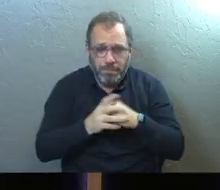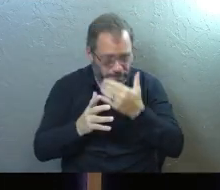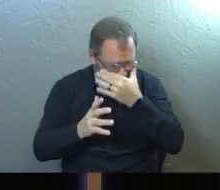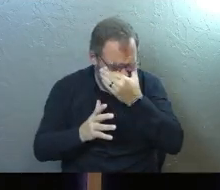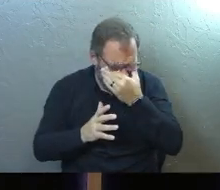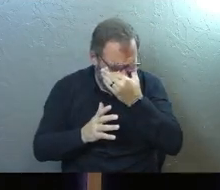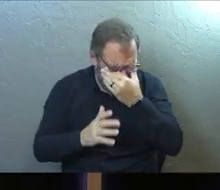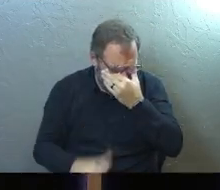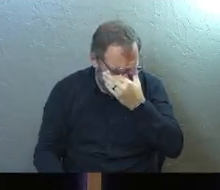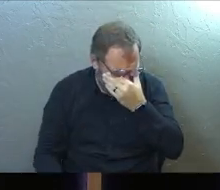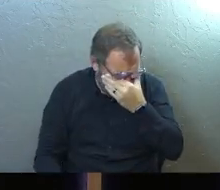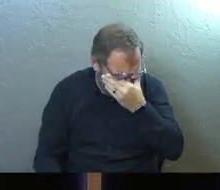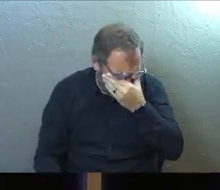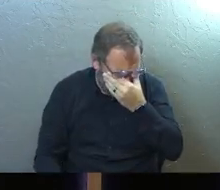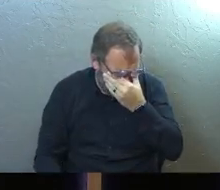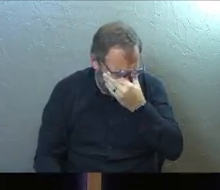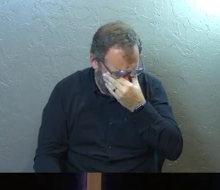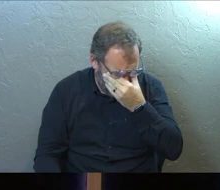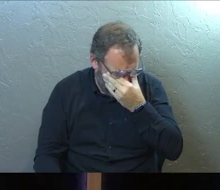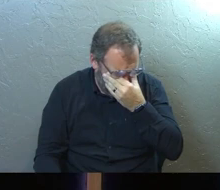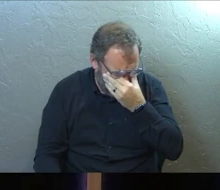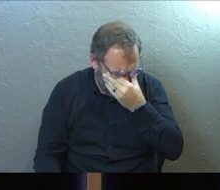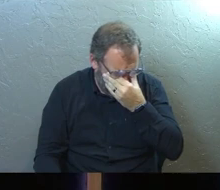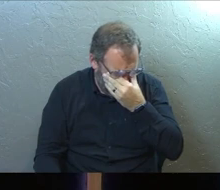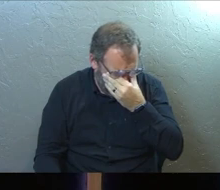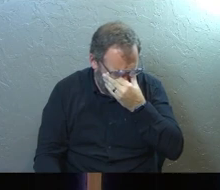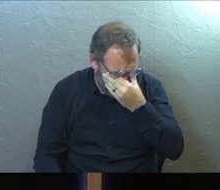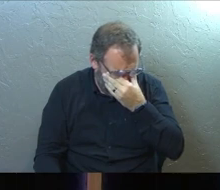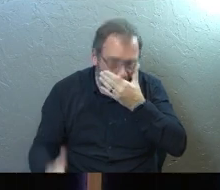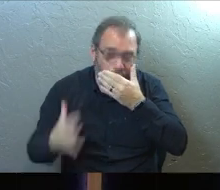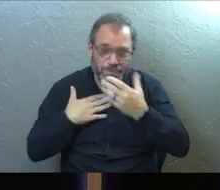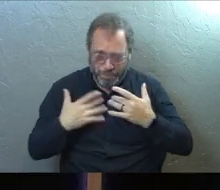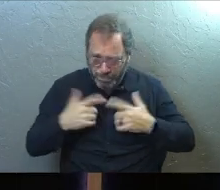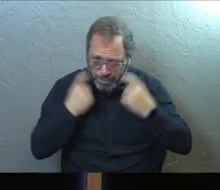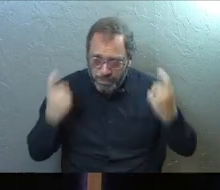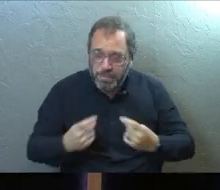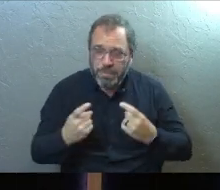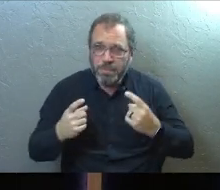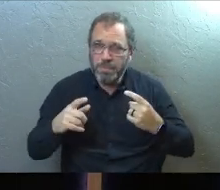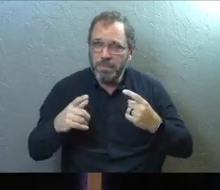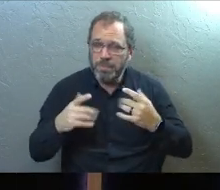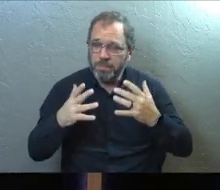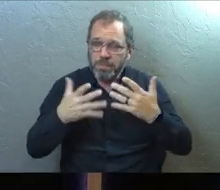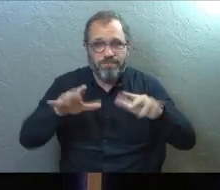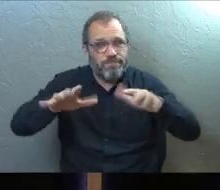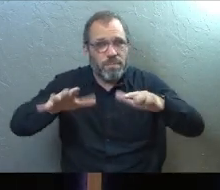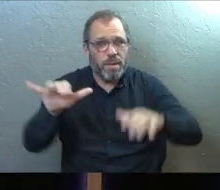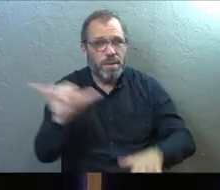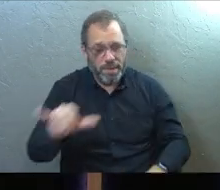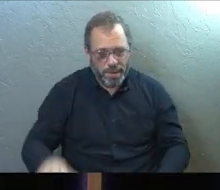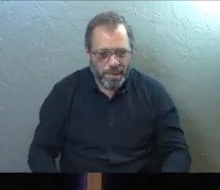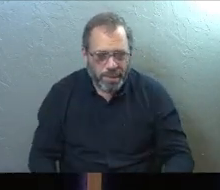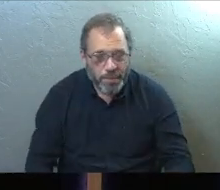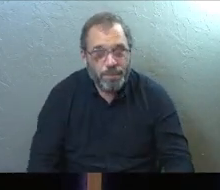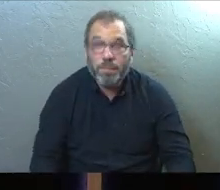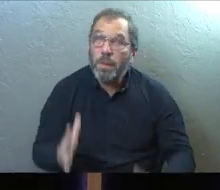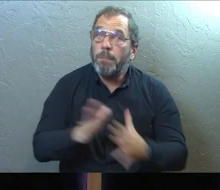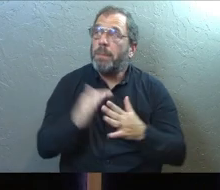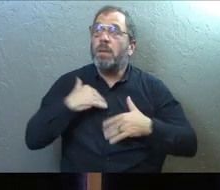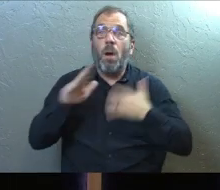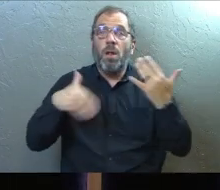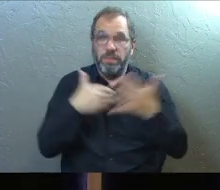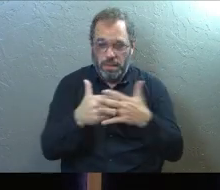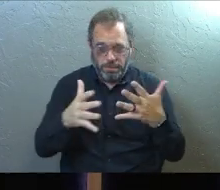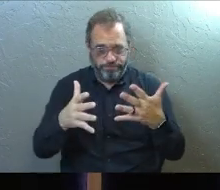Maybe my generational sins and curses will shake at the presence of Yahweh. Maybe